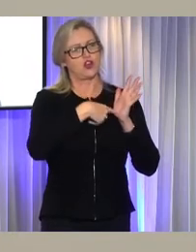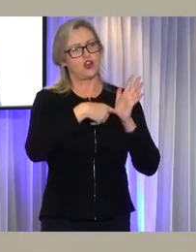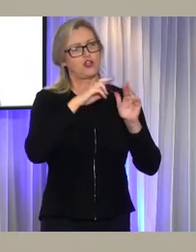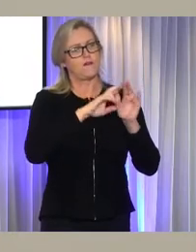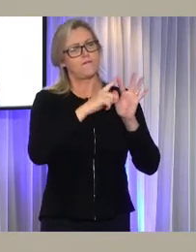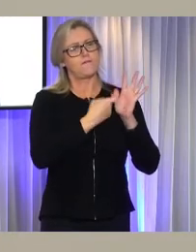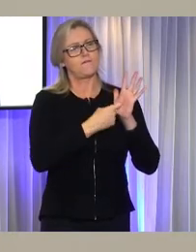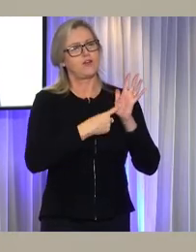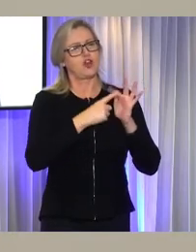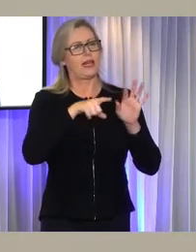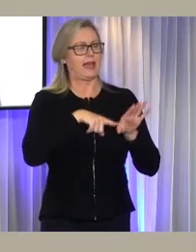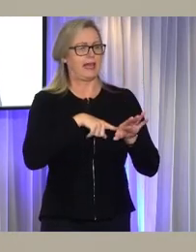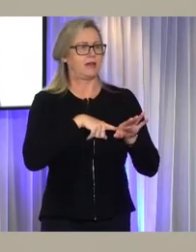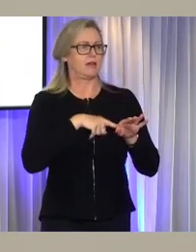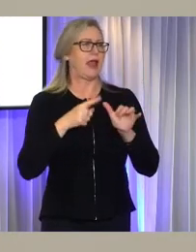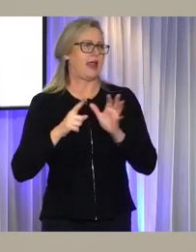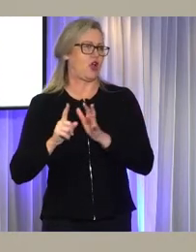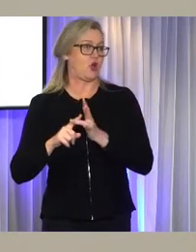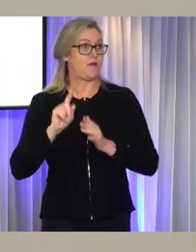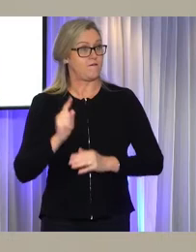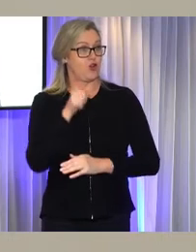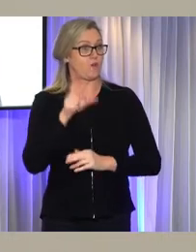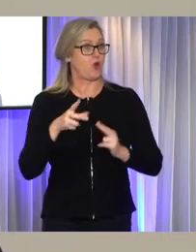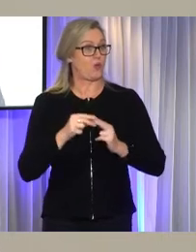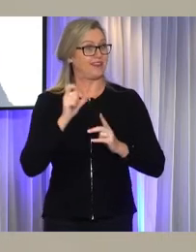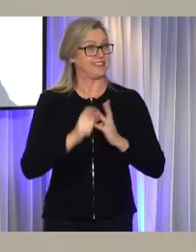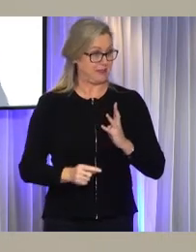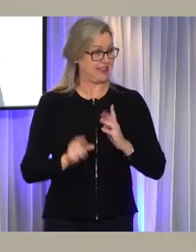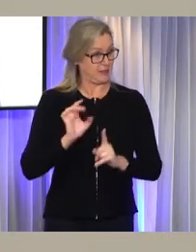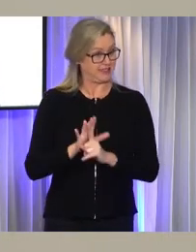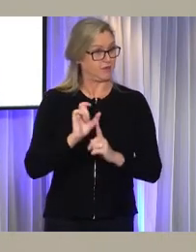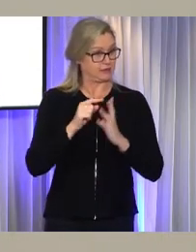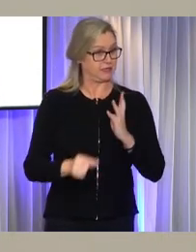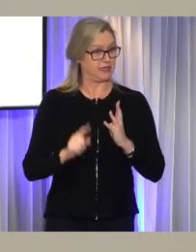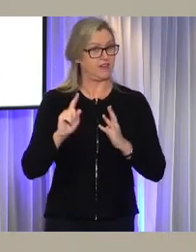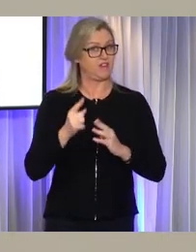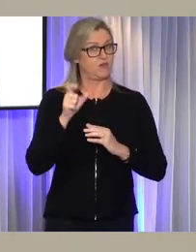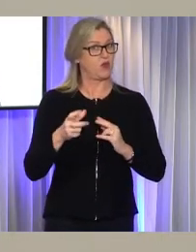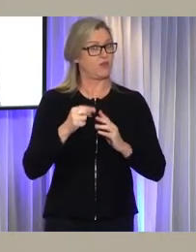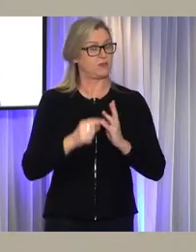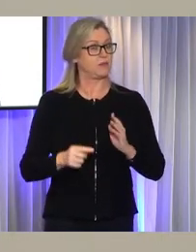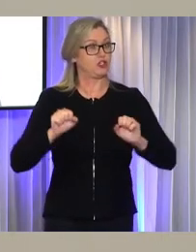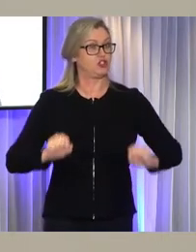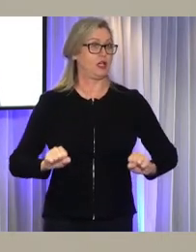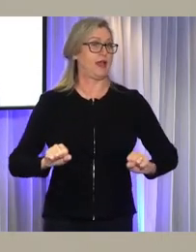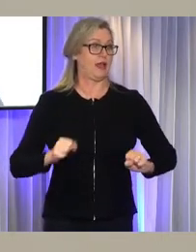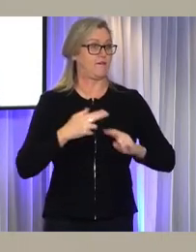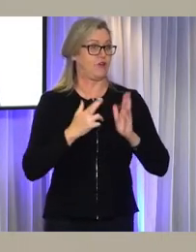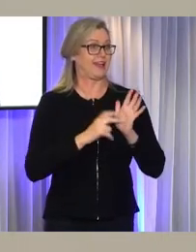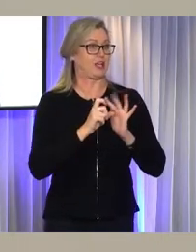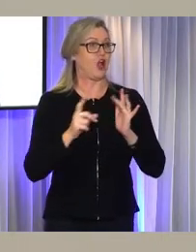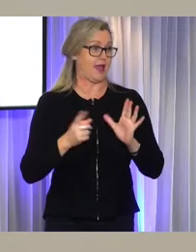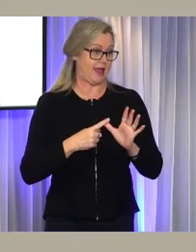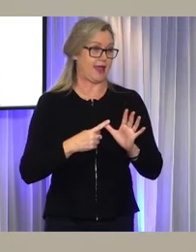Kurt is the first person with a disability to be the chair of the National Disability Insurance Scheme. His appointment's well